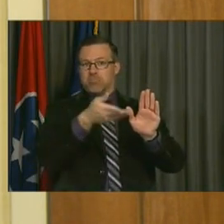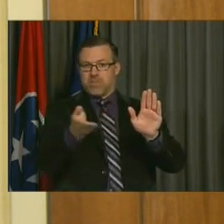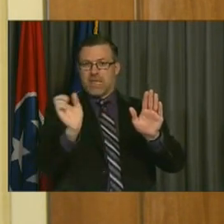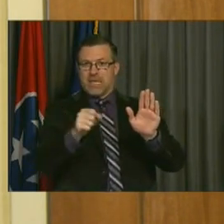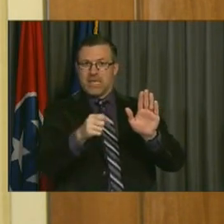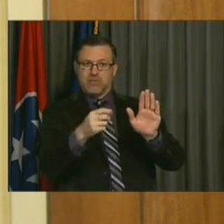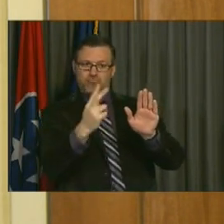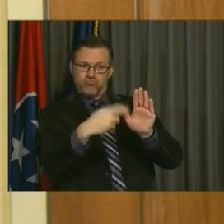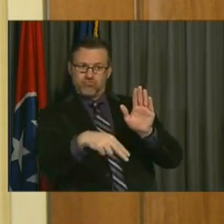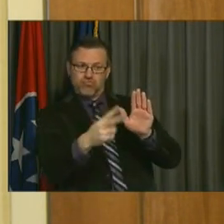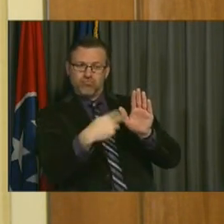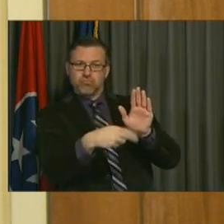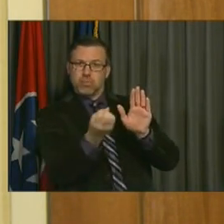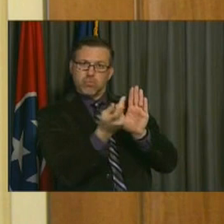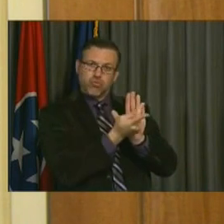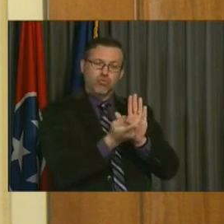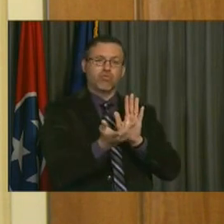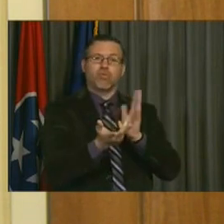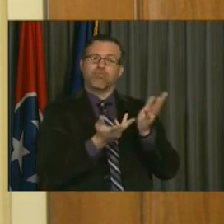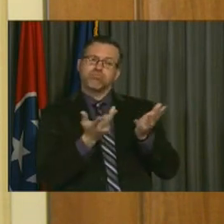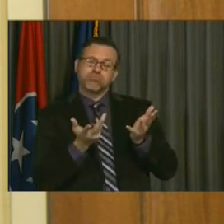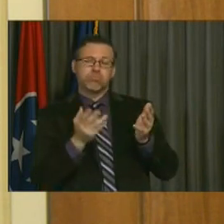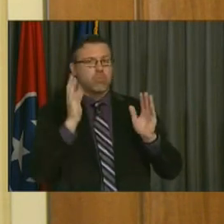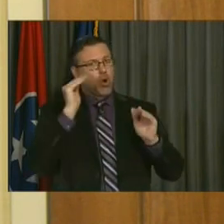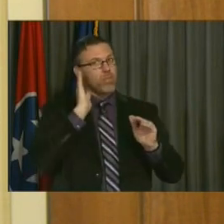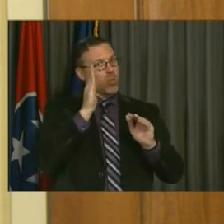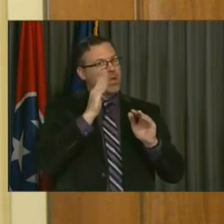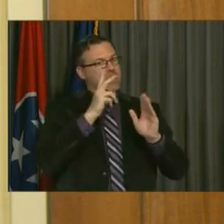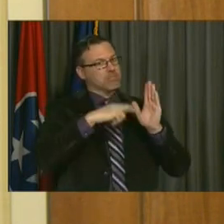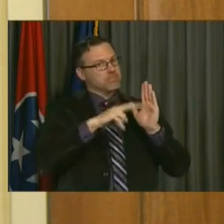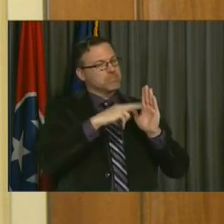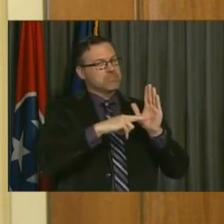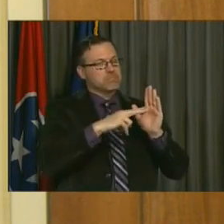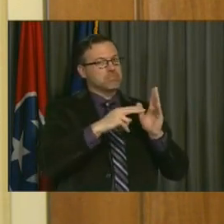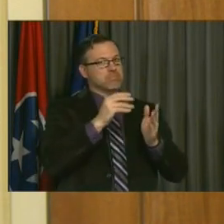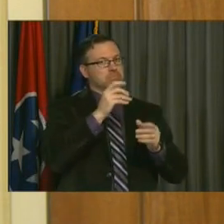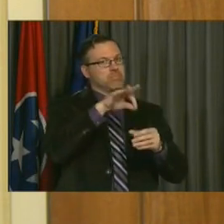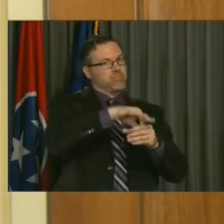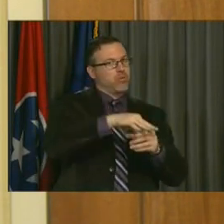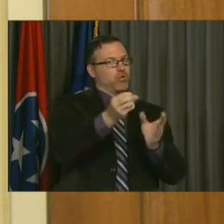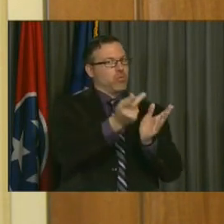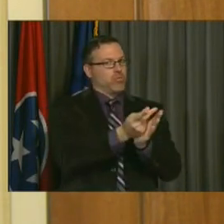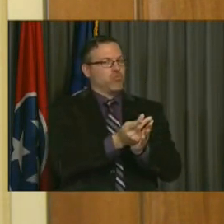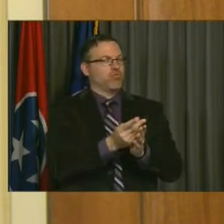program. So we hope that you will consider that carefully and as it comes before you.